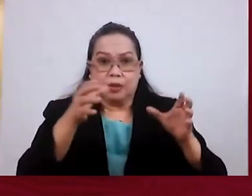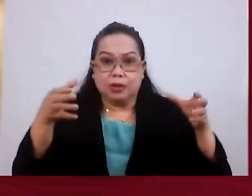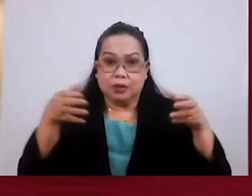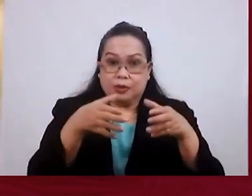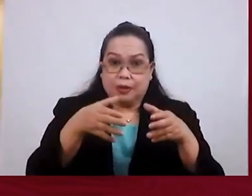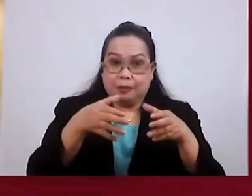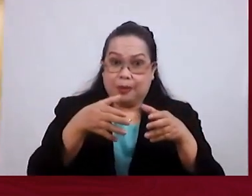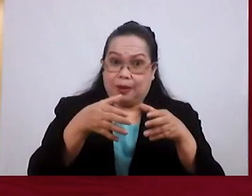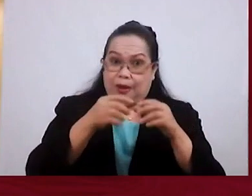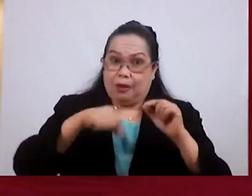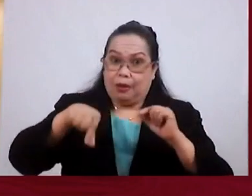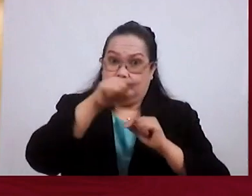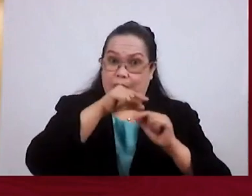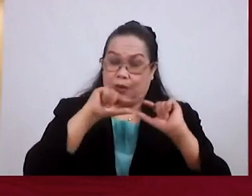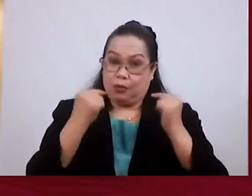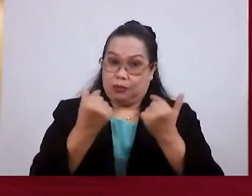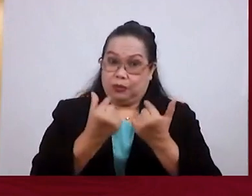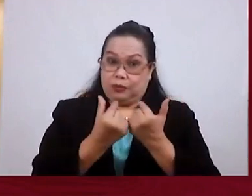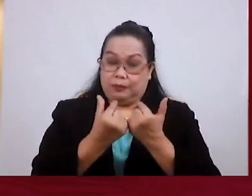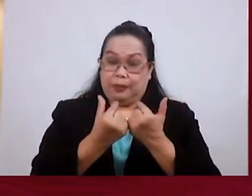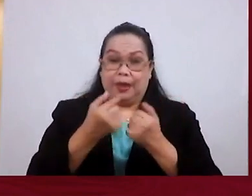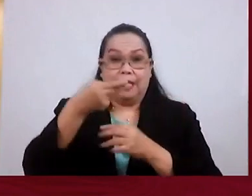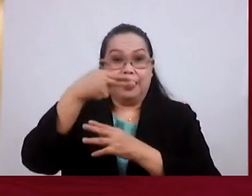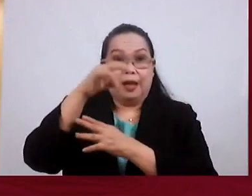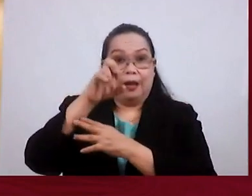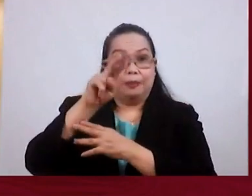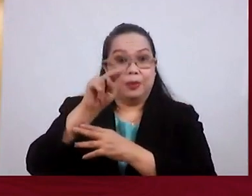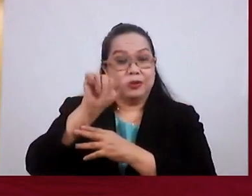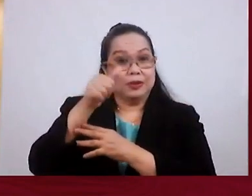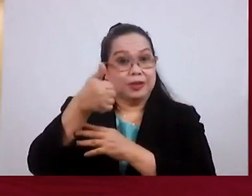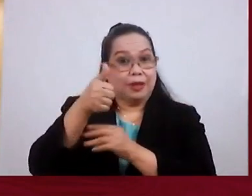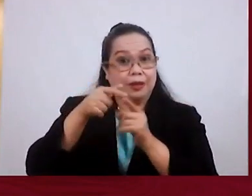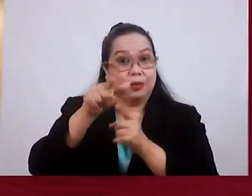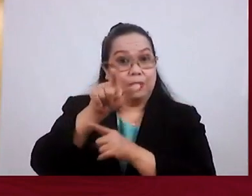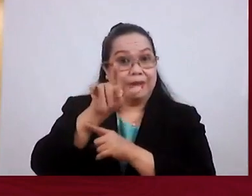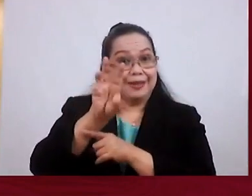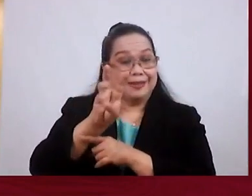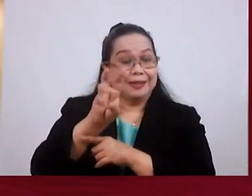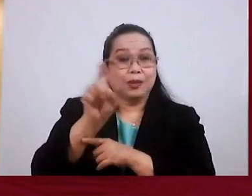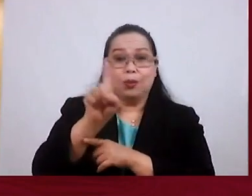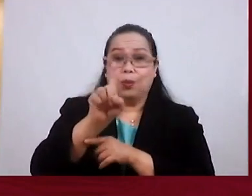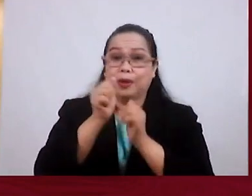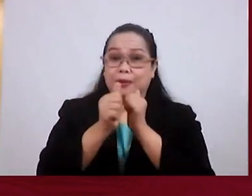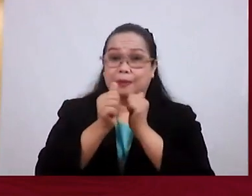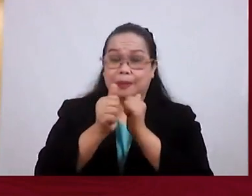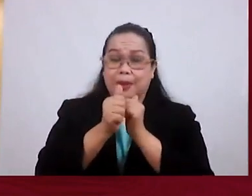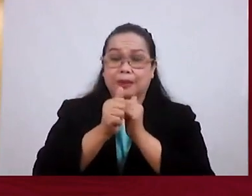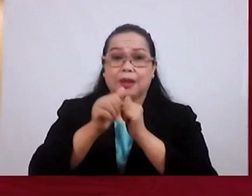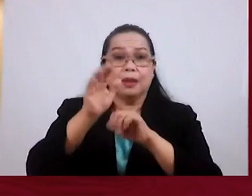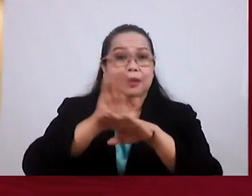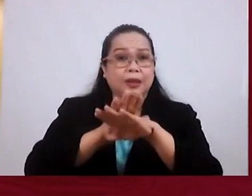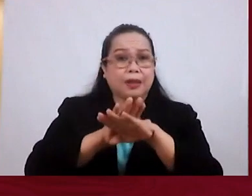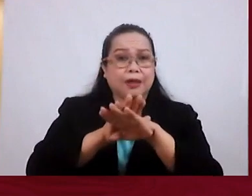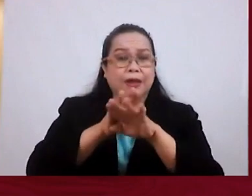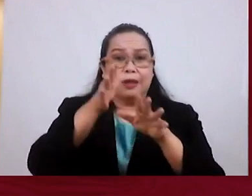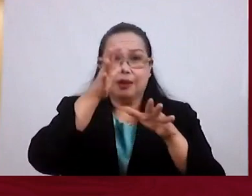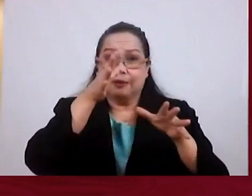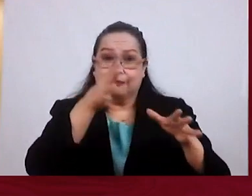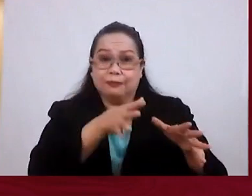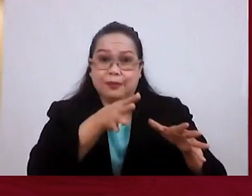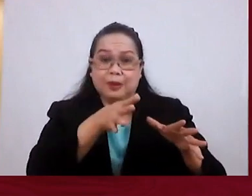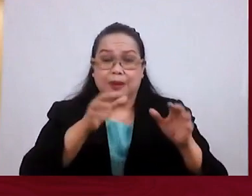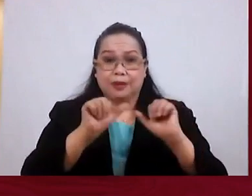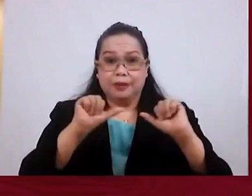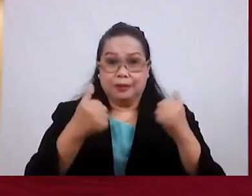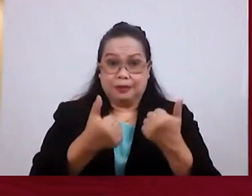of ourselves. That's the context of Hebrews 10.26. What does it mean? They were forsaking the assembling